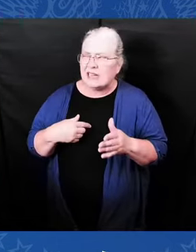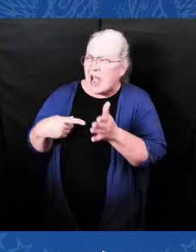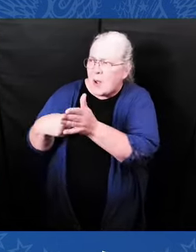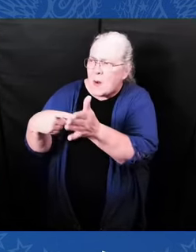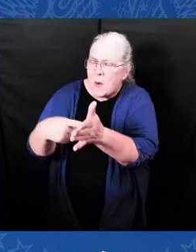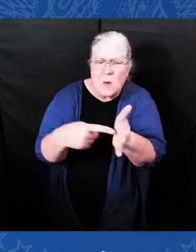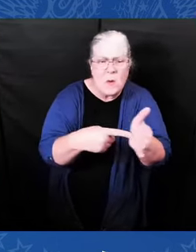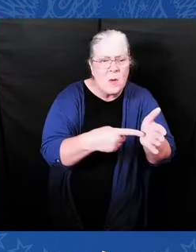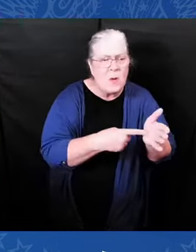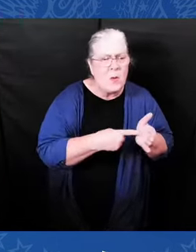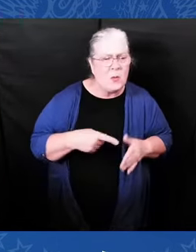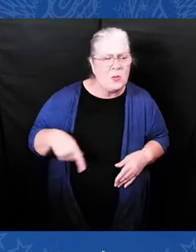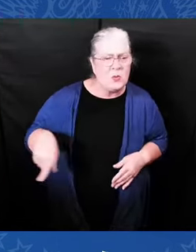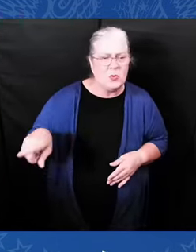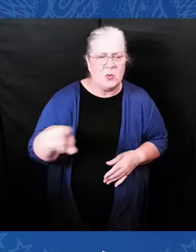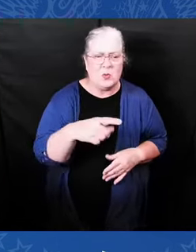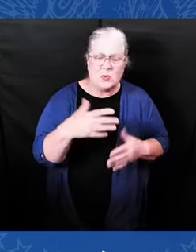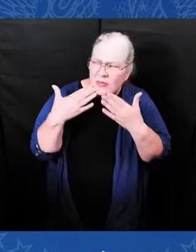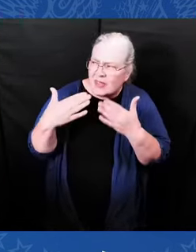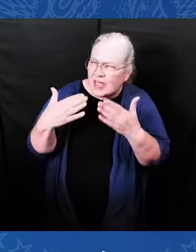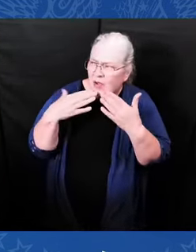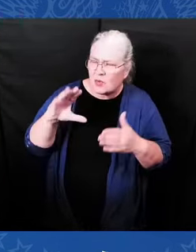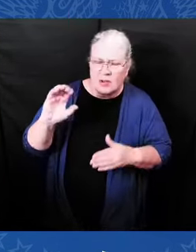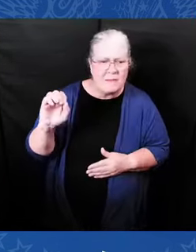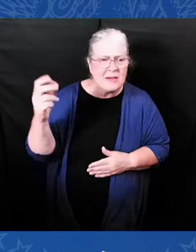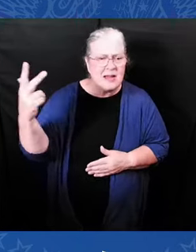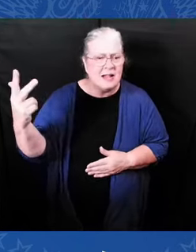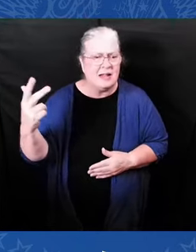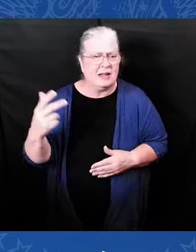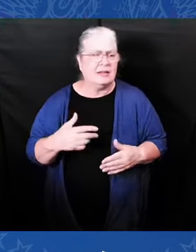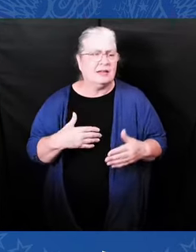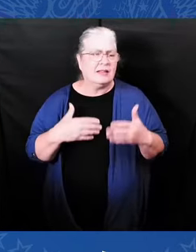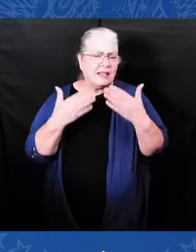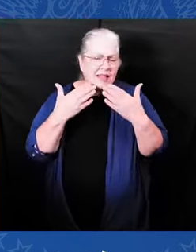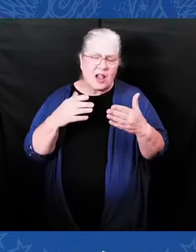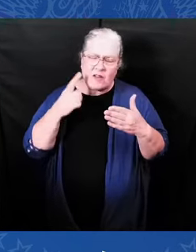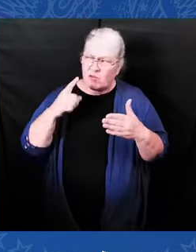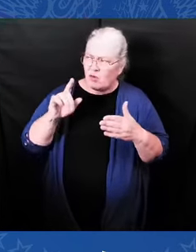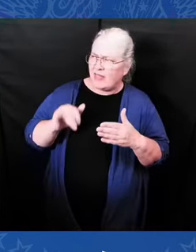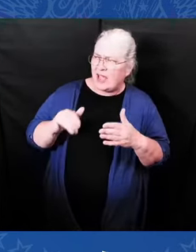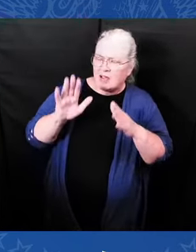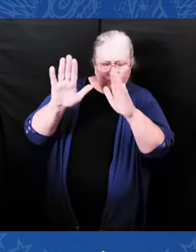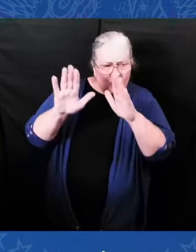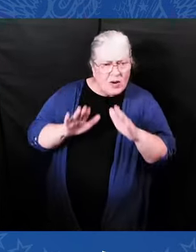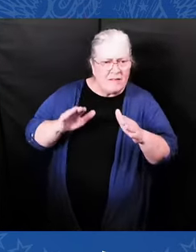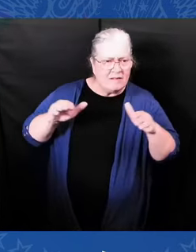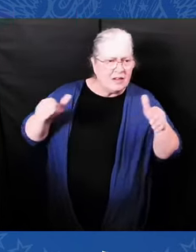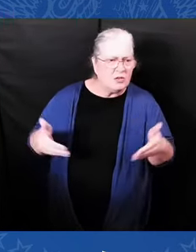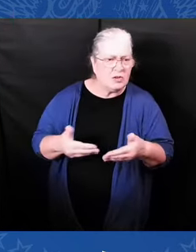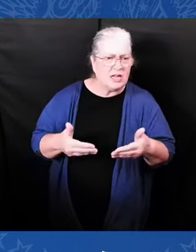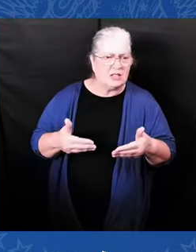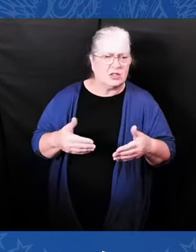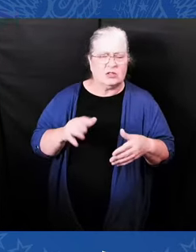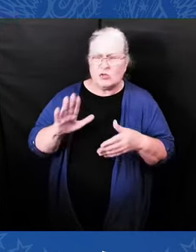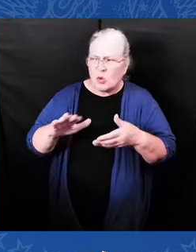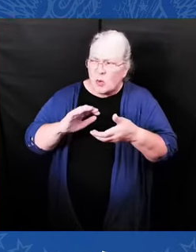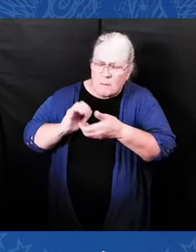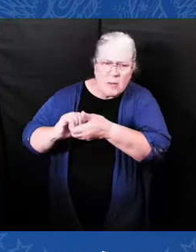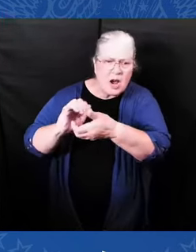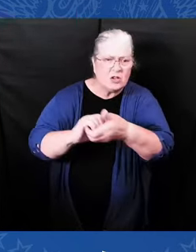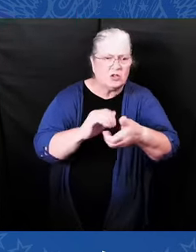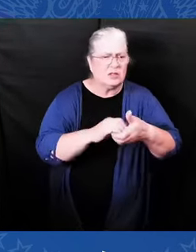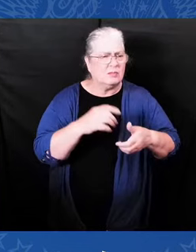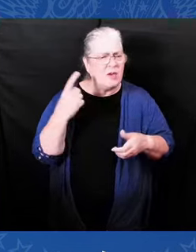I told you I was going to have a smart Vice President and an African-American woman. We got one. And I'm honored to be with all of you tonight.